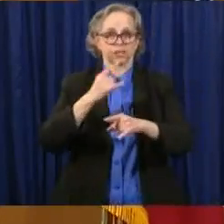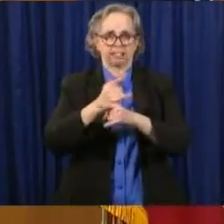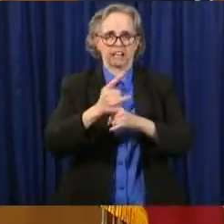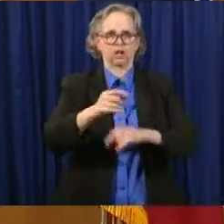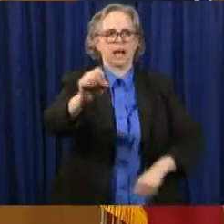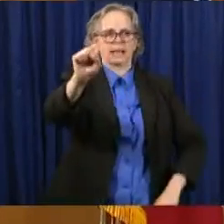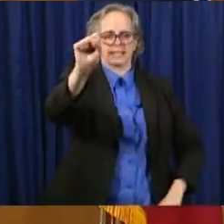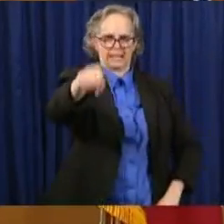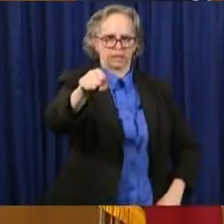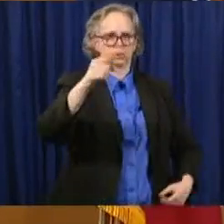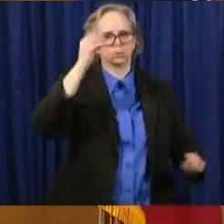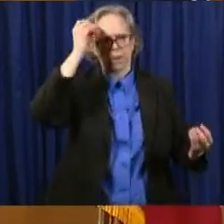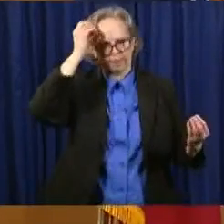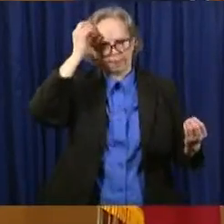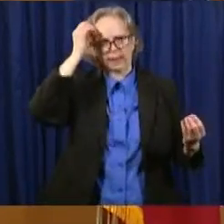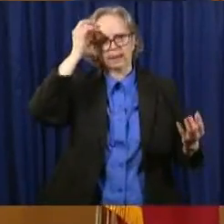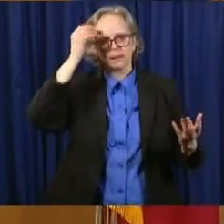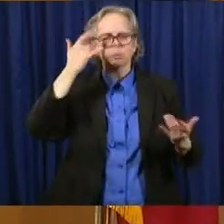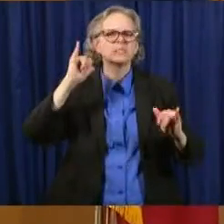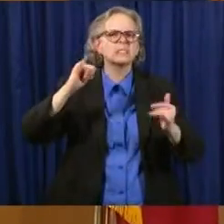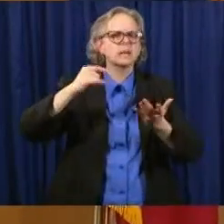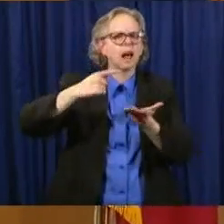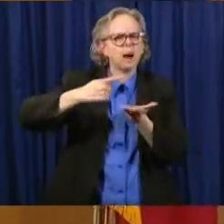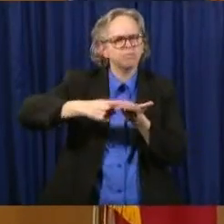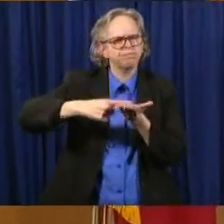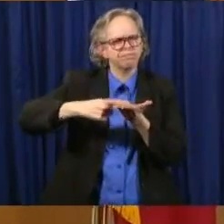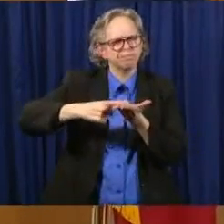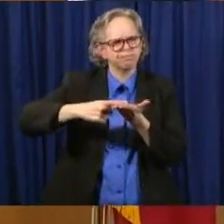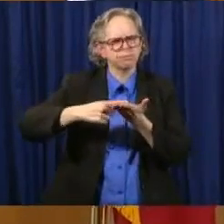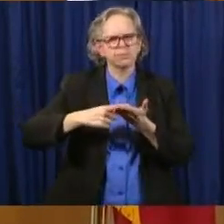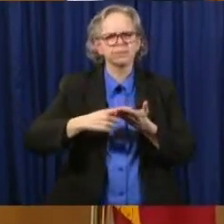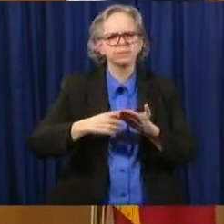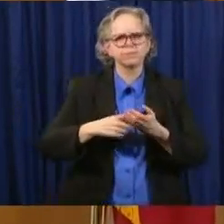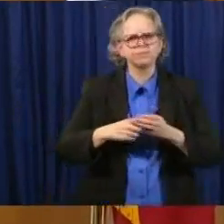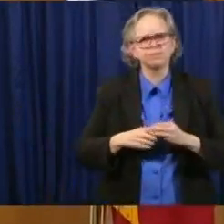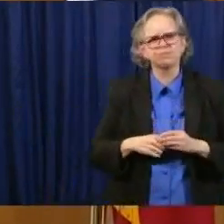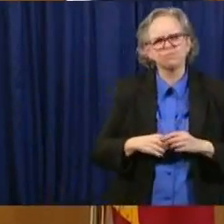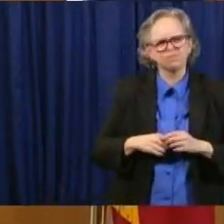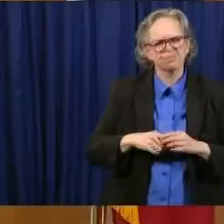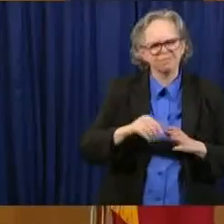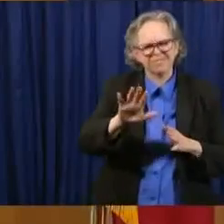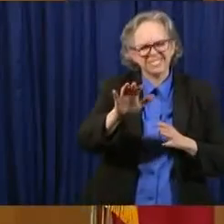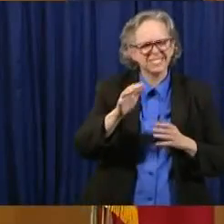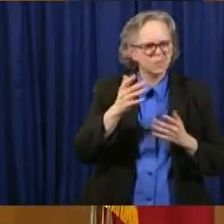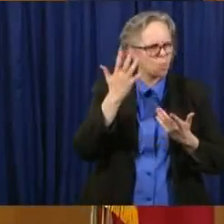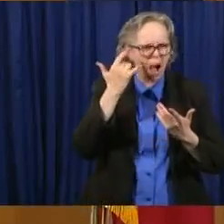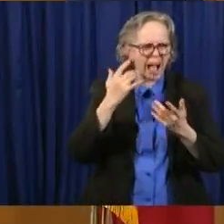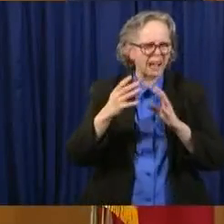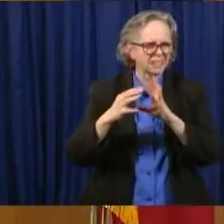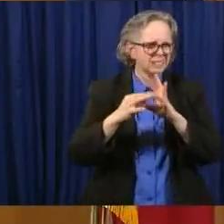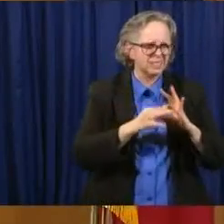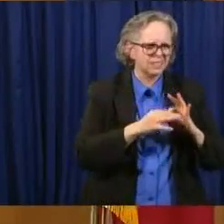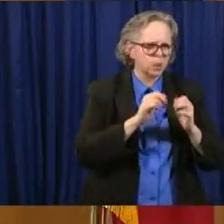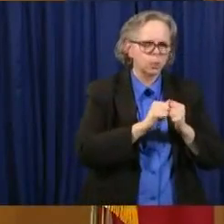Again, it's back to kind of basic justice, that if you have the